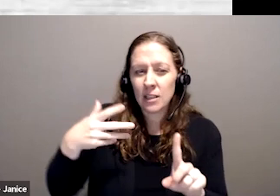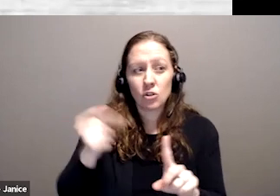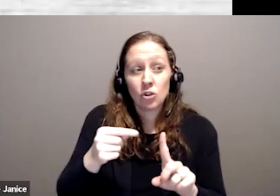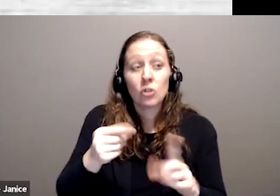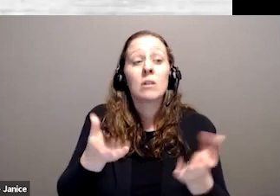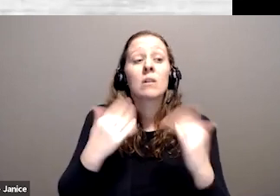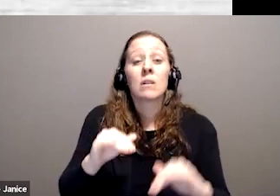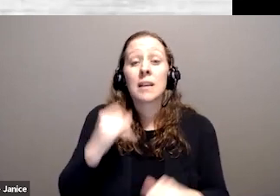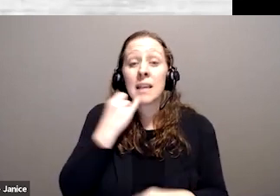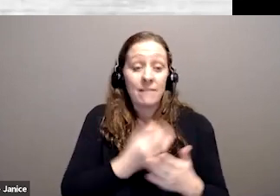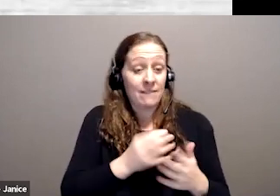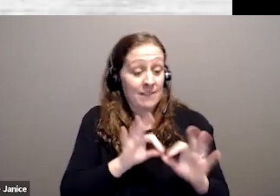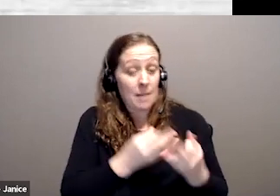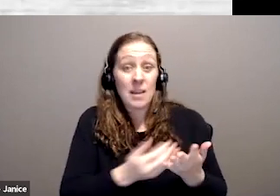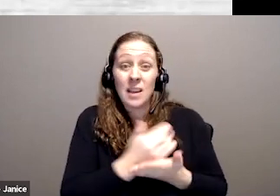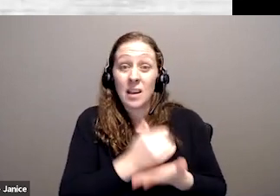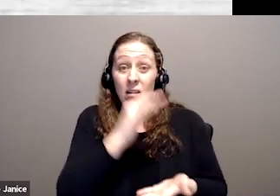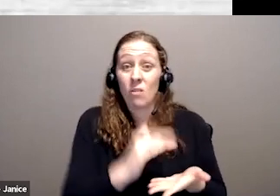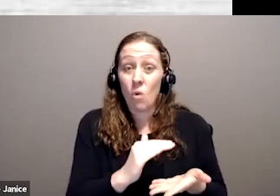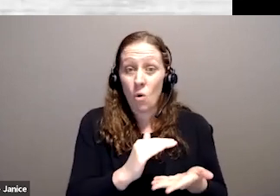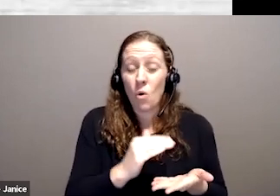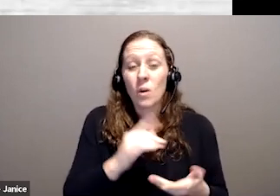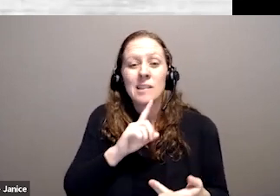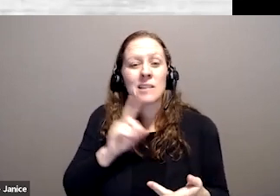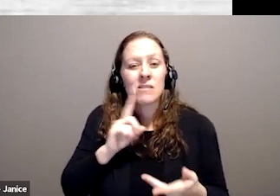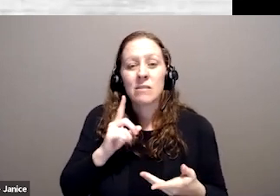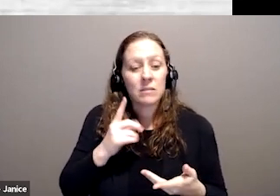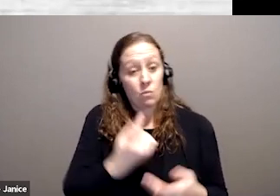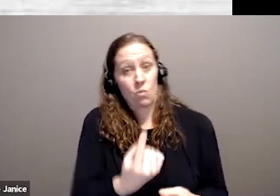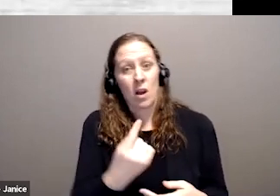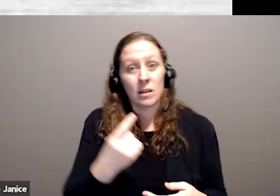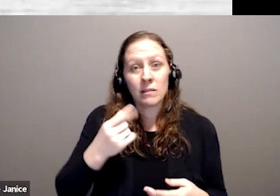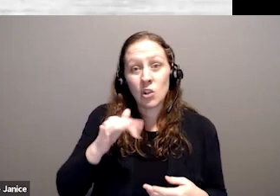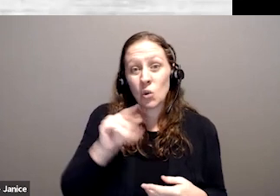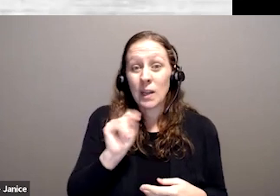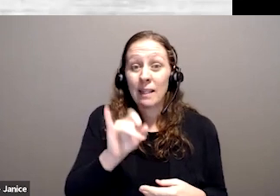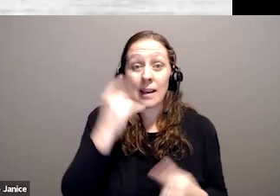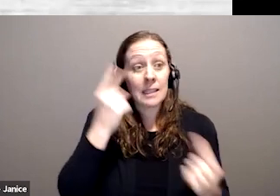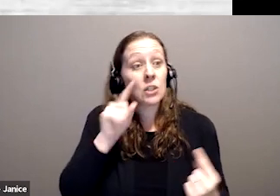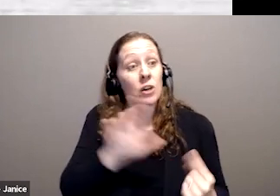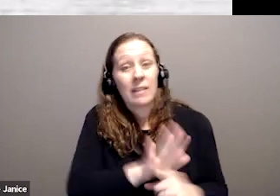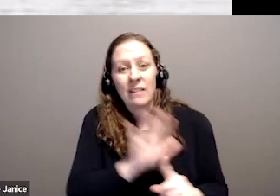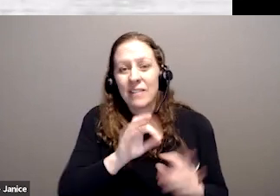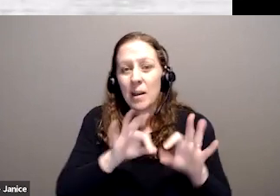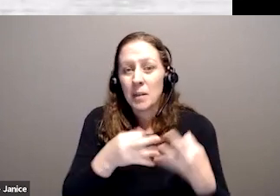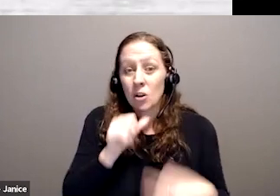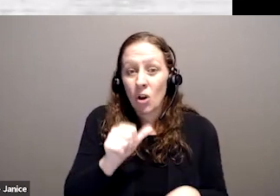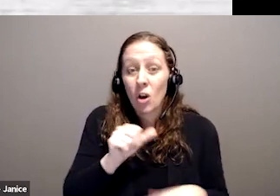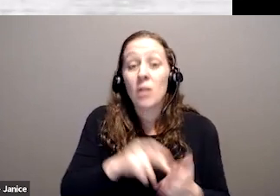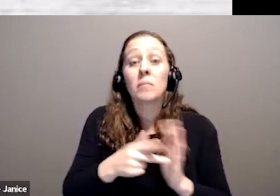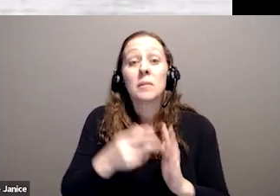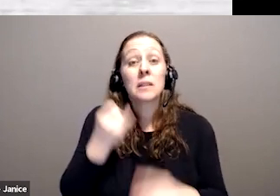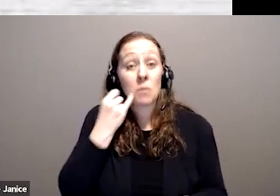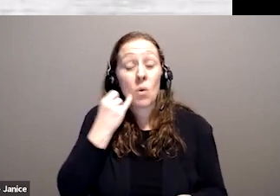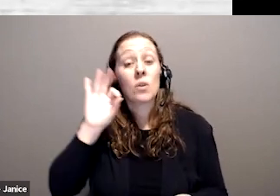-income families, a single benefit unit does not take into account the needs of the recipient family. It means that if the federal CDB